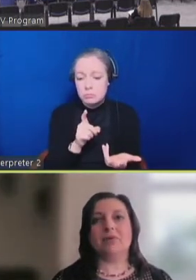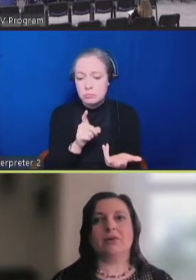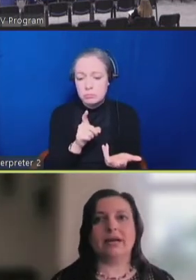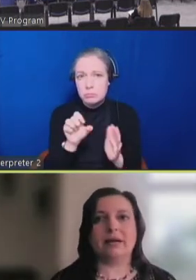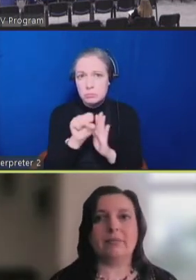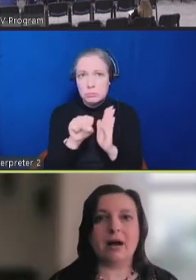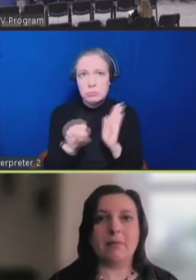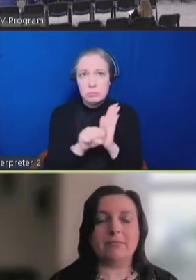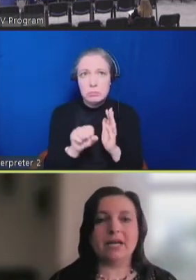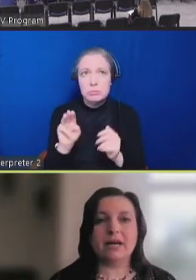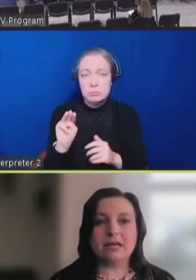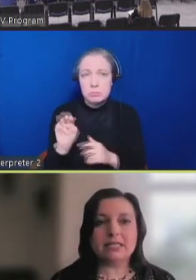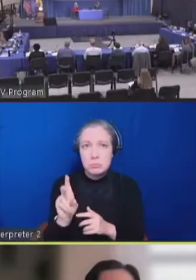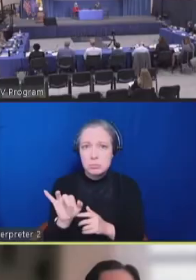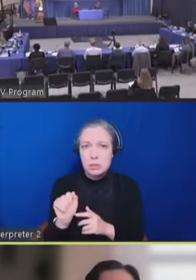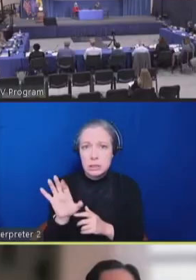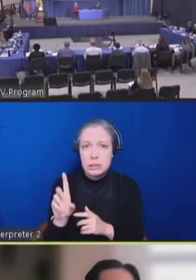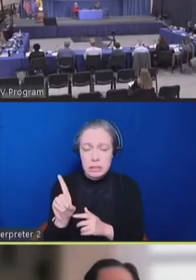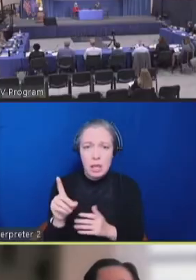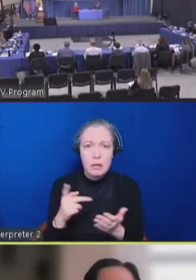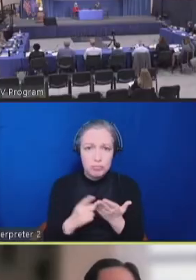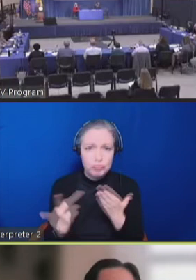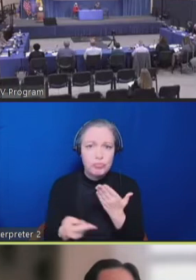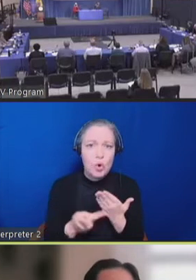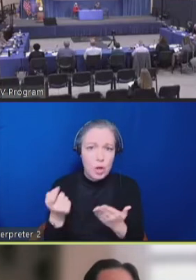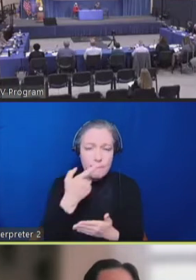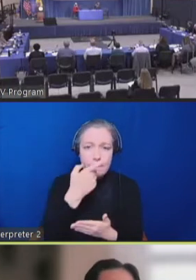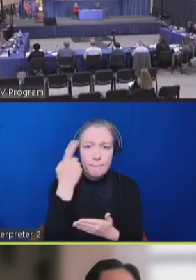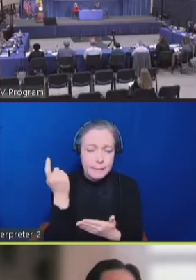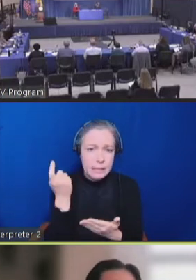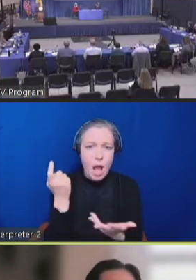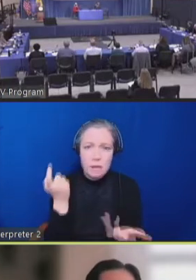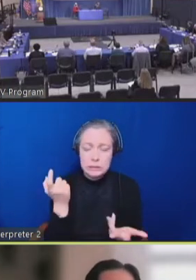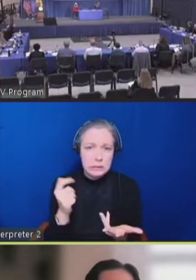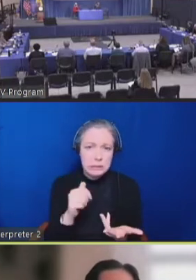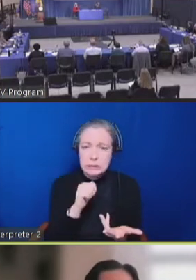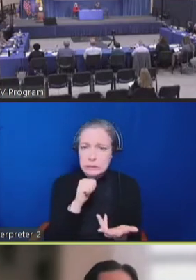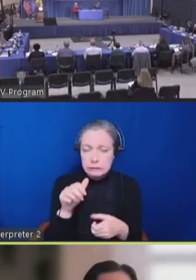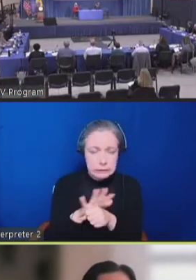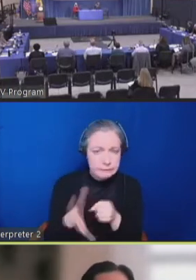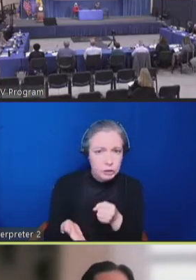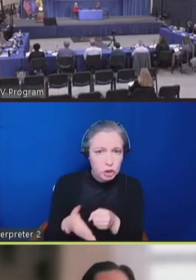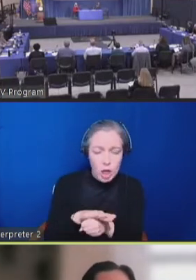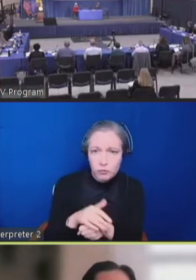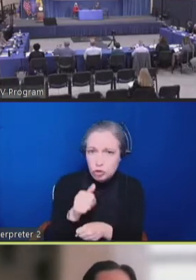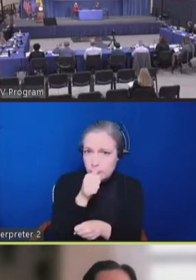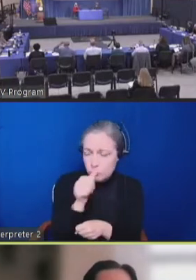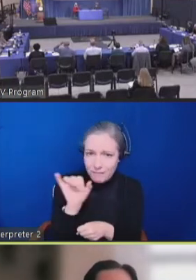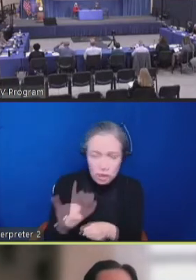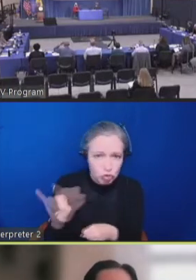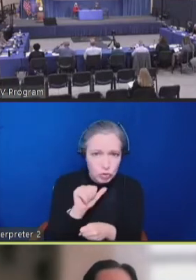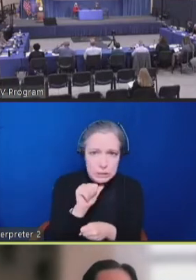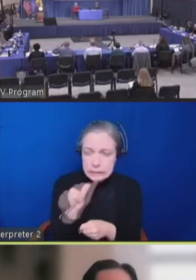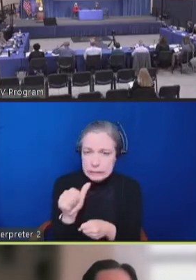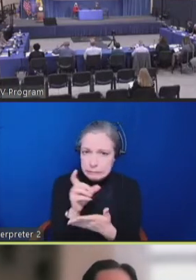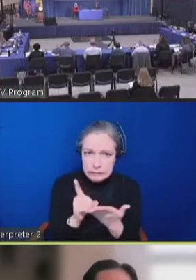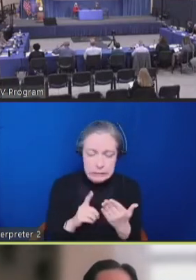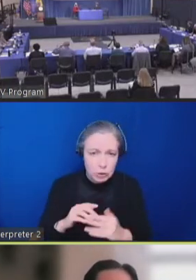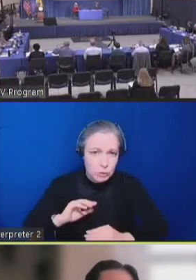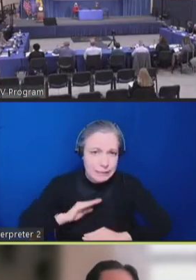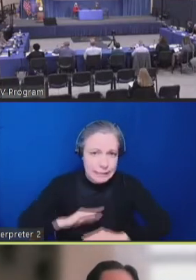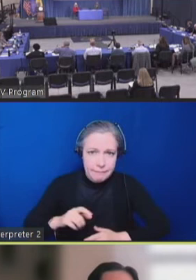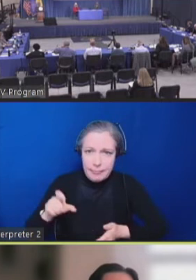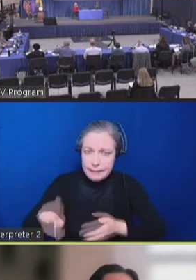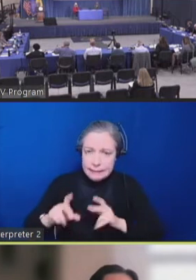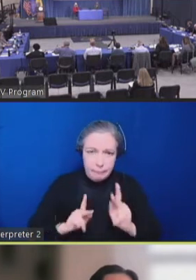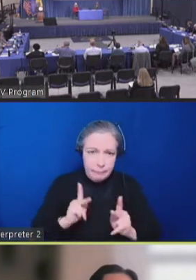Medicaid program because of shortcomings in private insurance not being not designed to meet many of the needs of